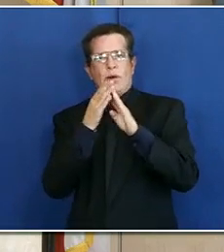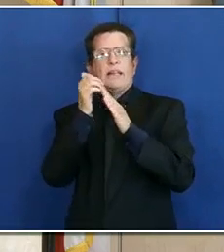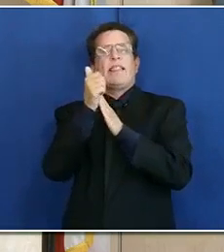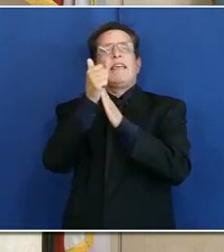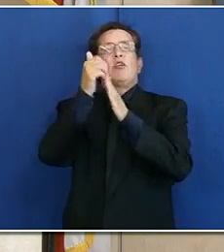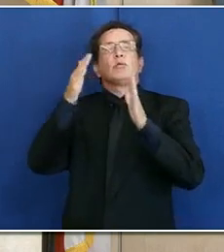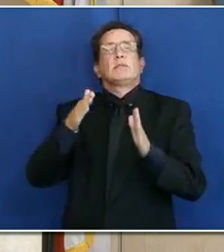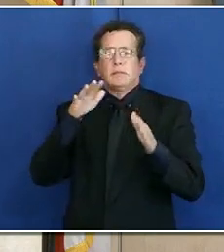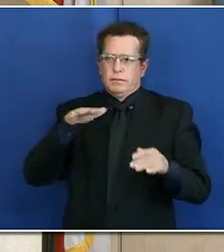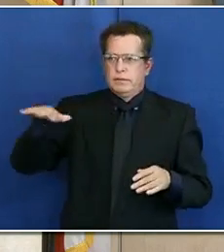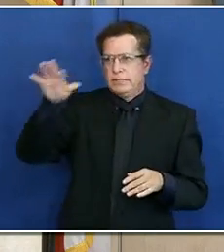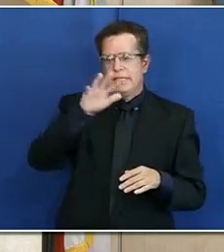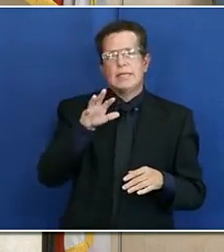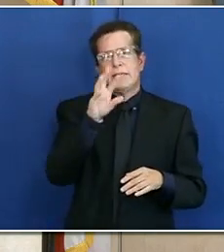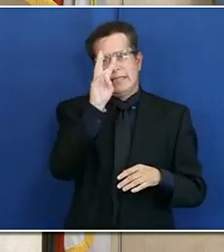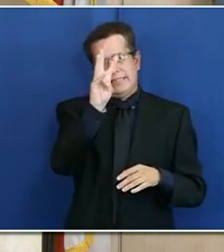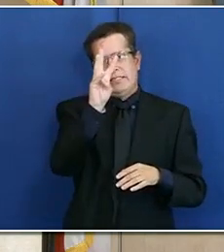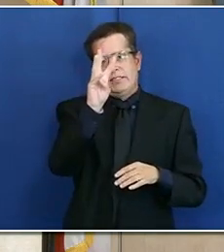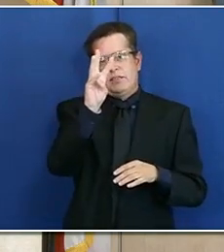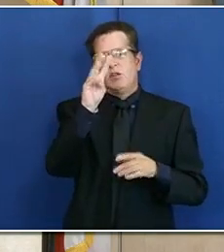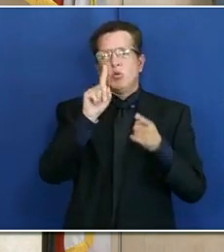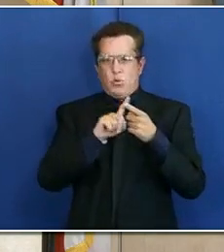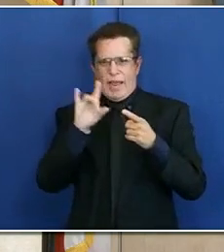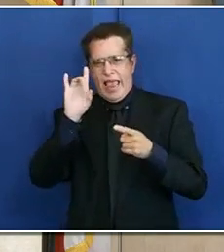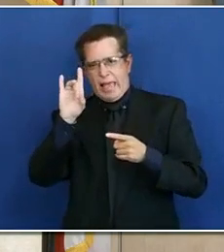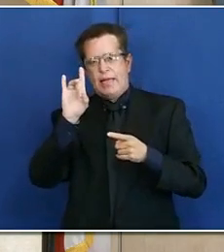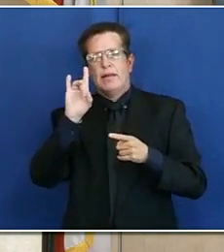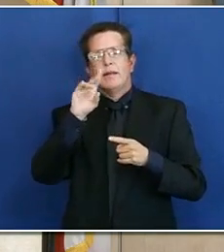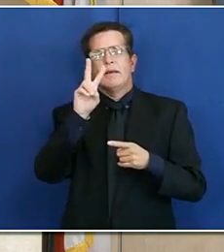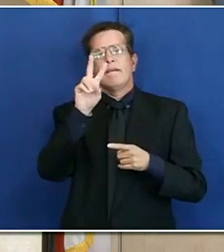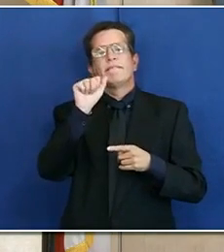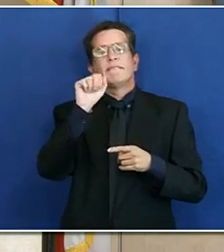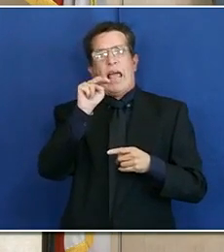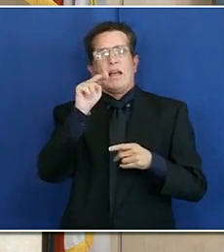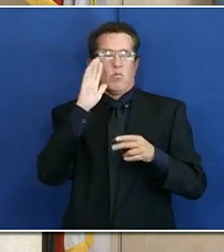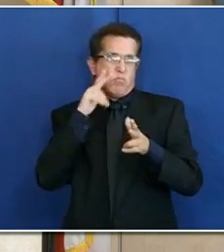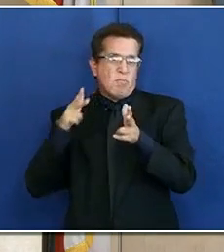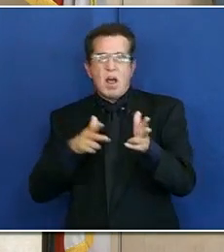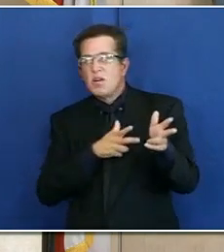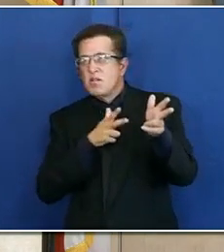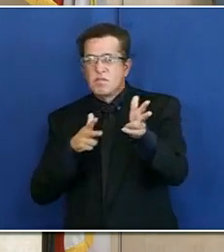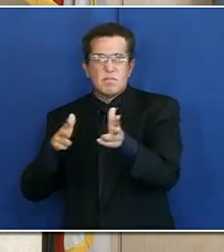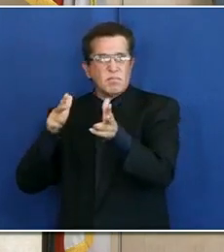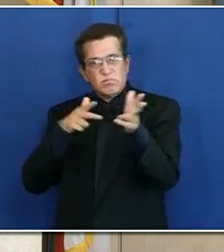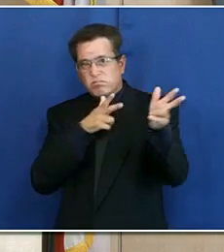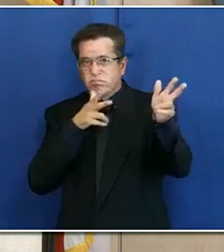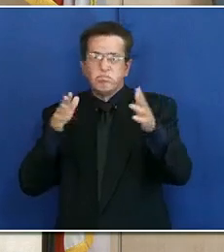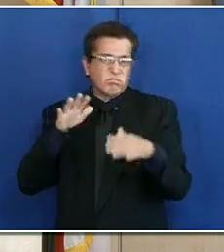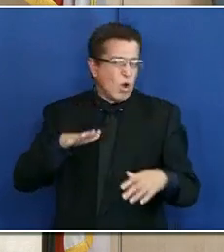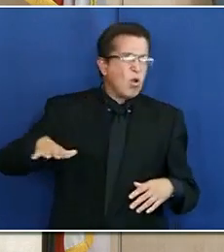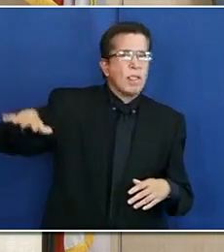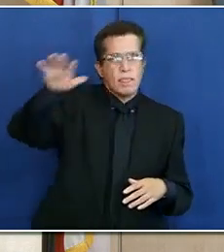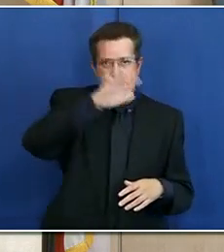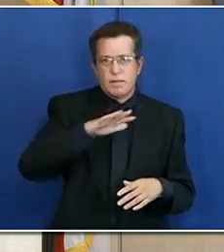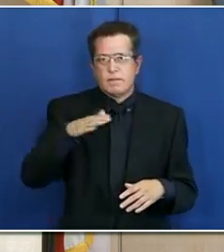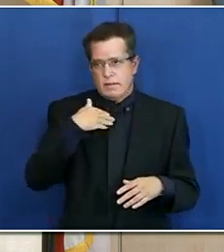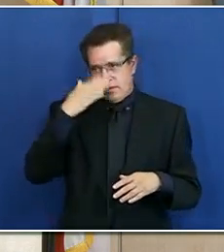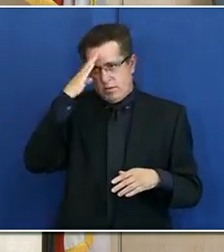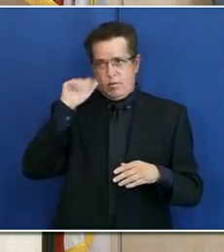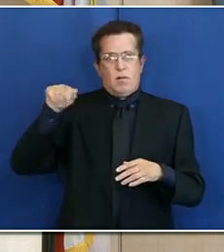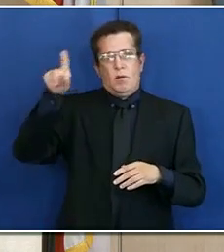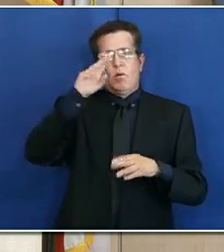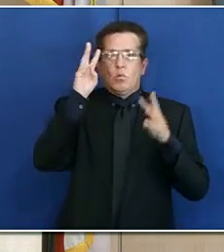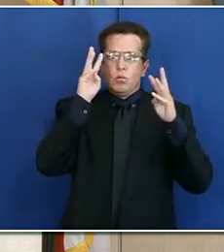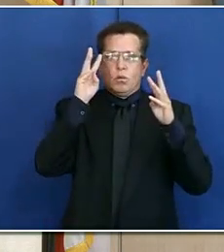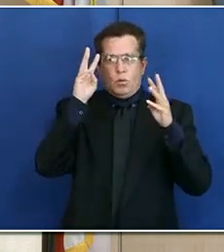6 and 8 p.m. caravans will begin throughout the region. We know the pandemic is in everyone's mind